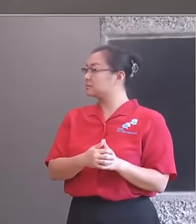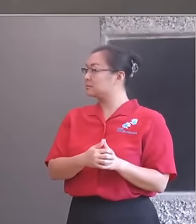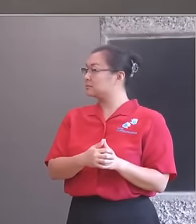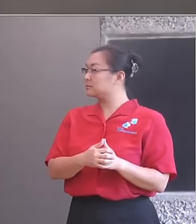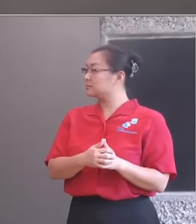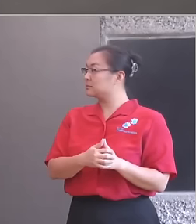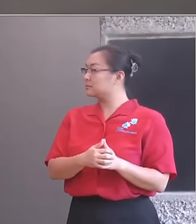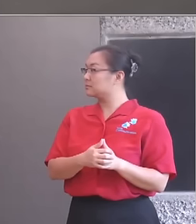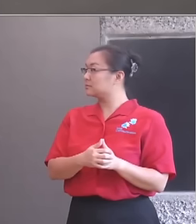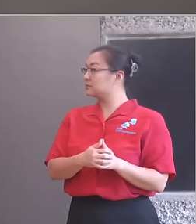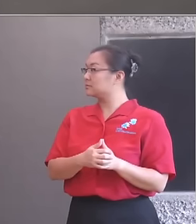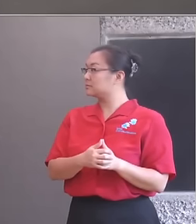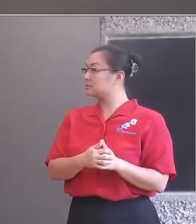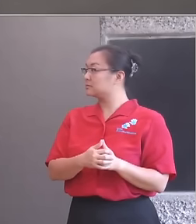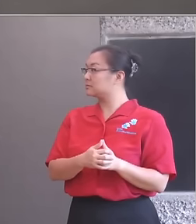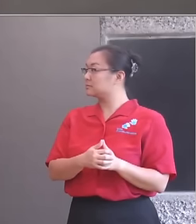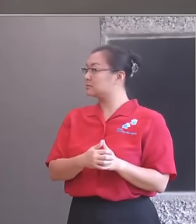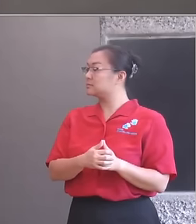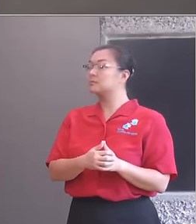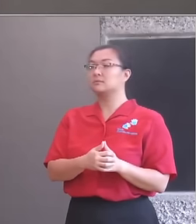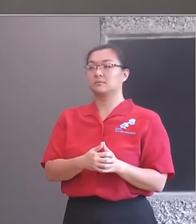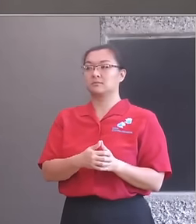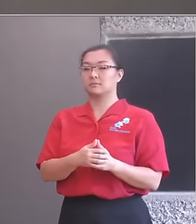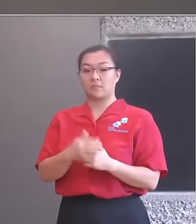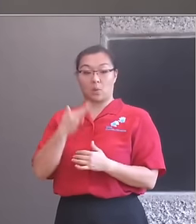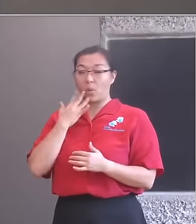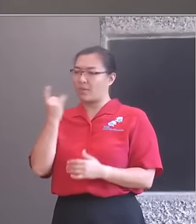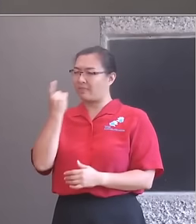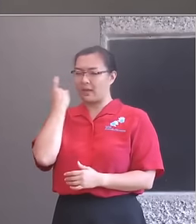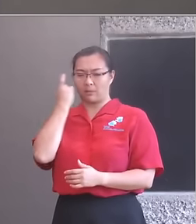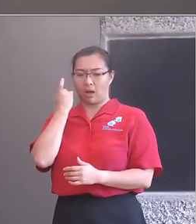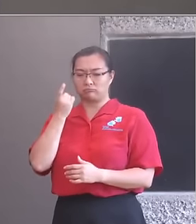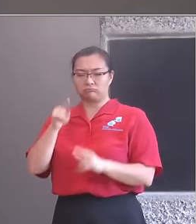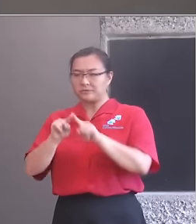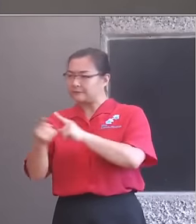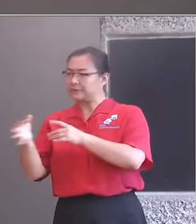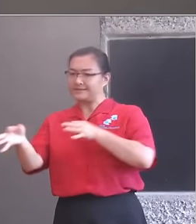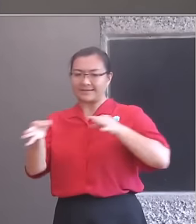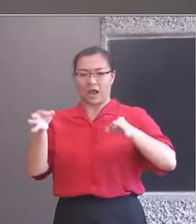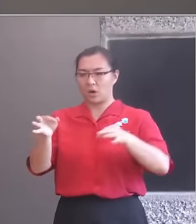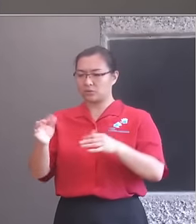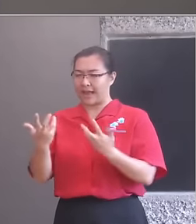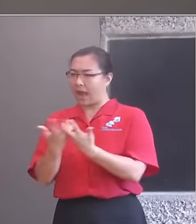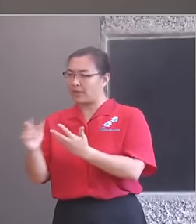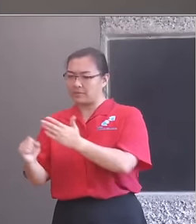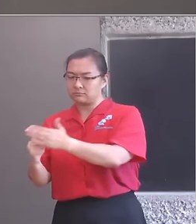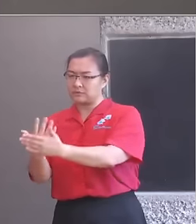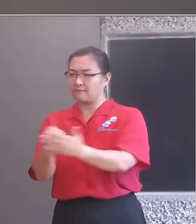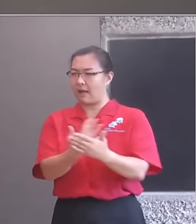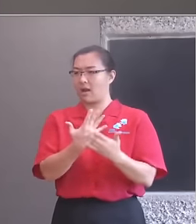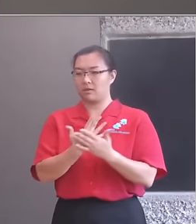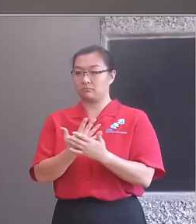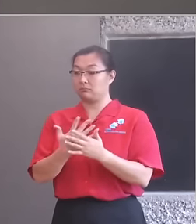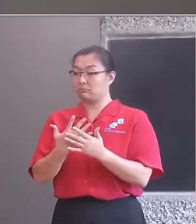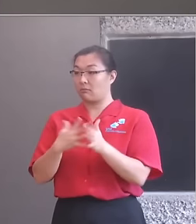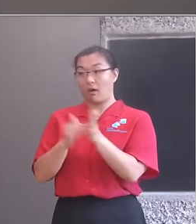education has to be part of that placemaking agenda. But we are also going to look at access and how we give young people really meaningful